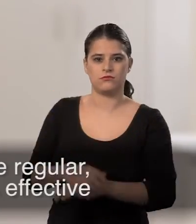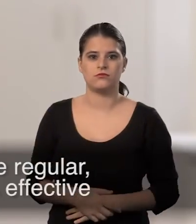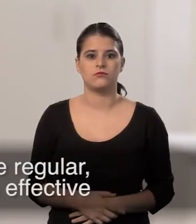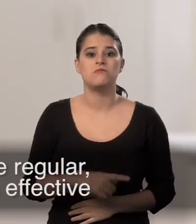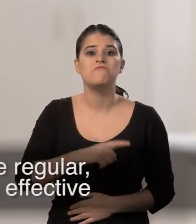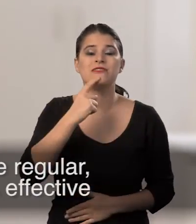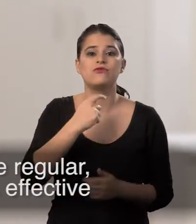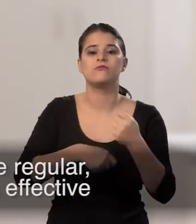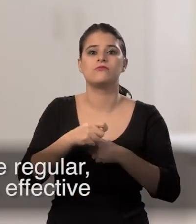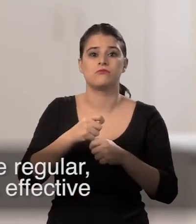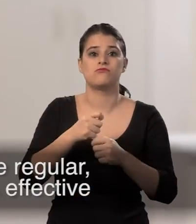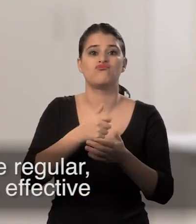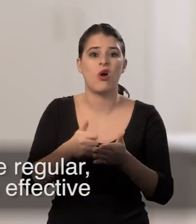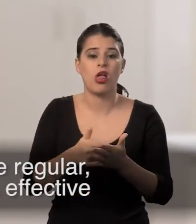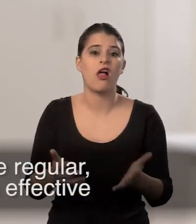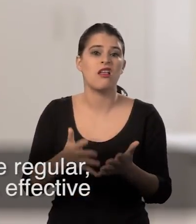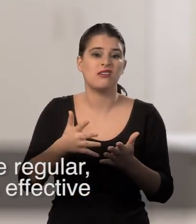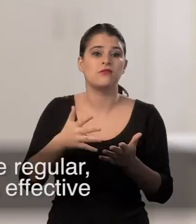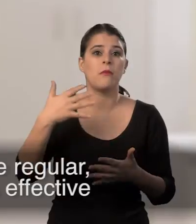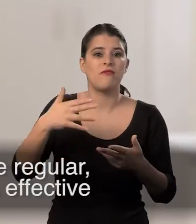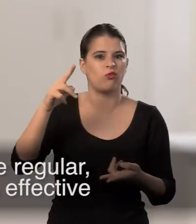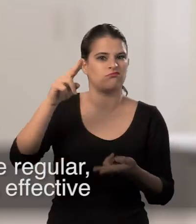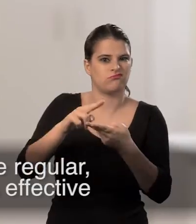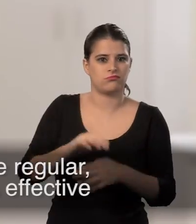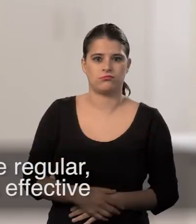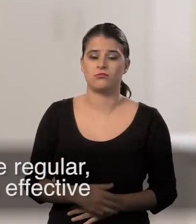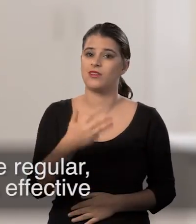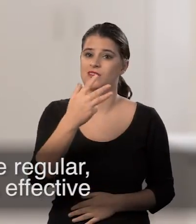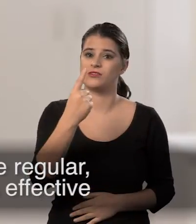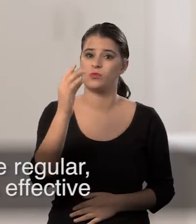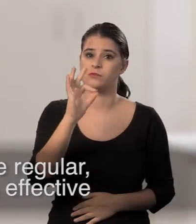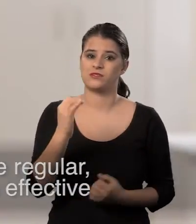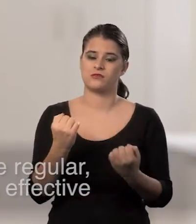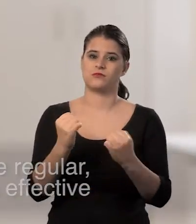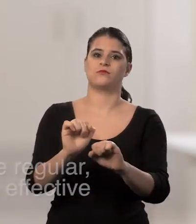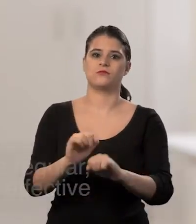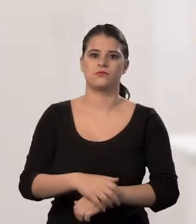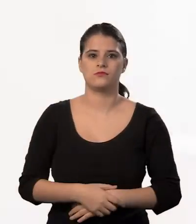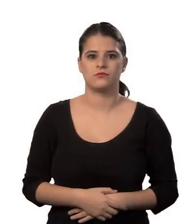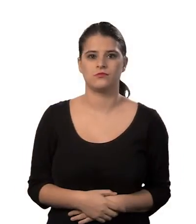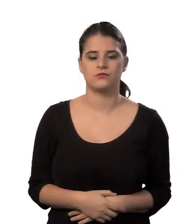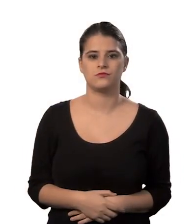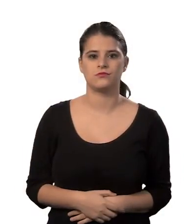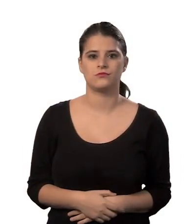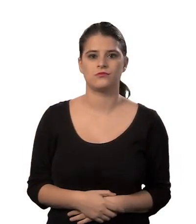Periods generally become more regular, lighter and less painful. It's 91% effective.